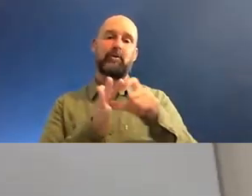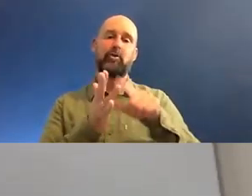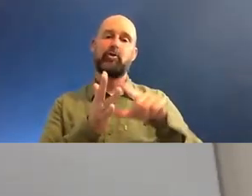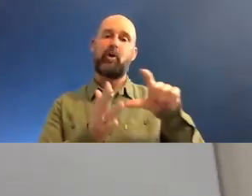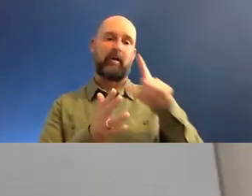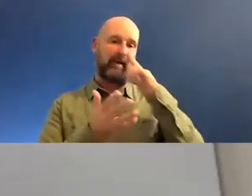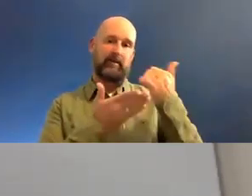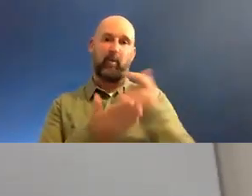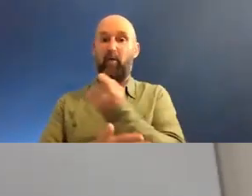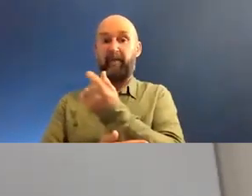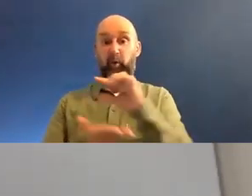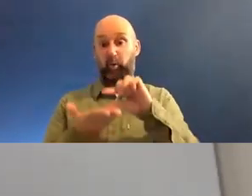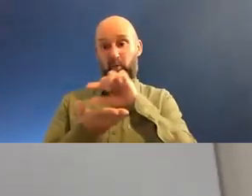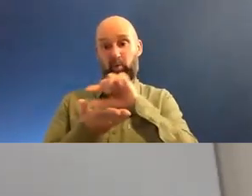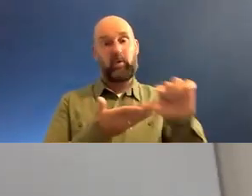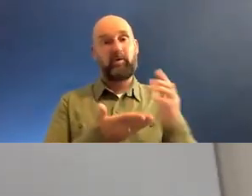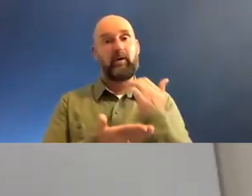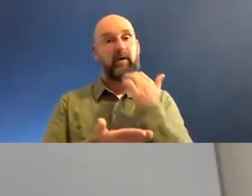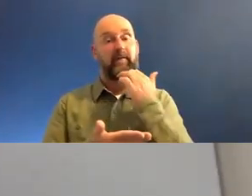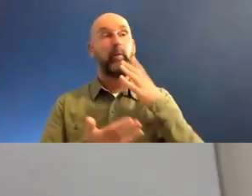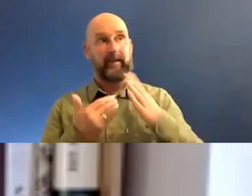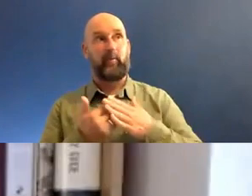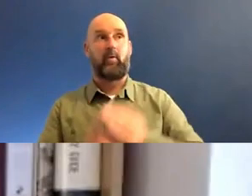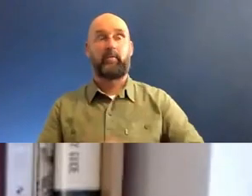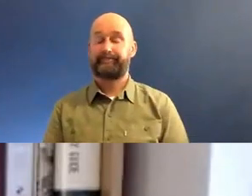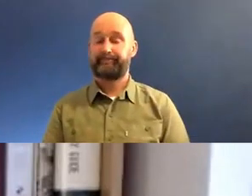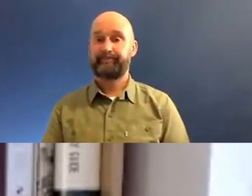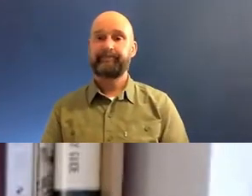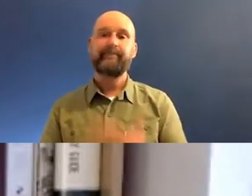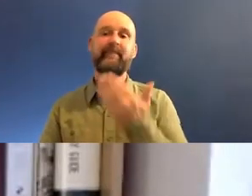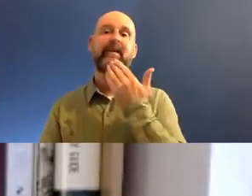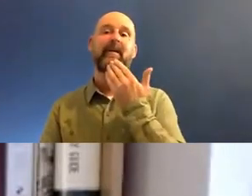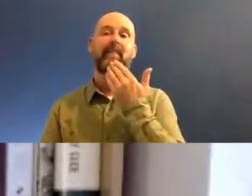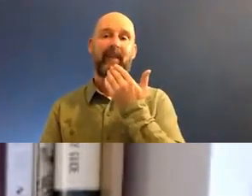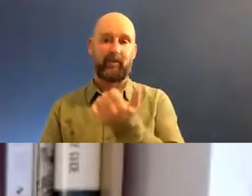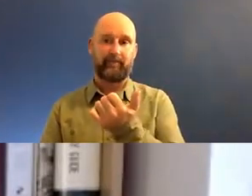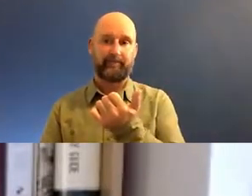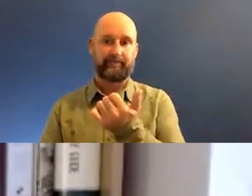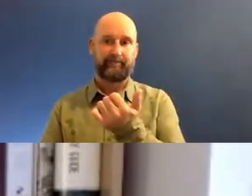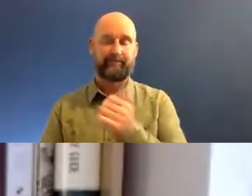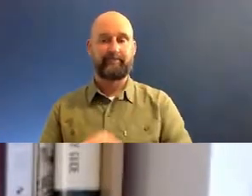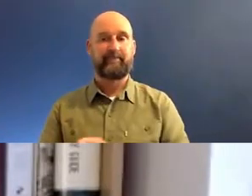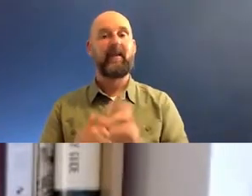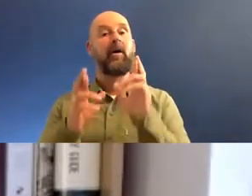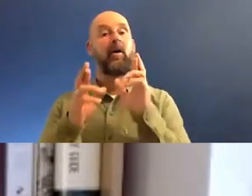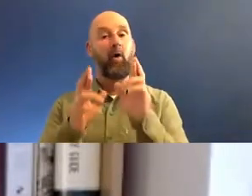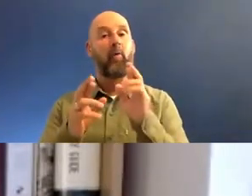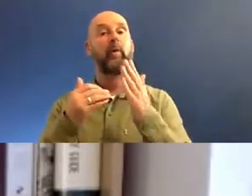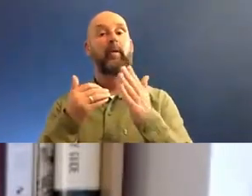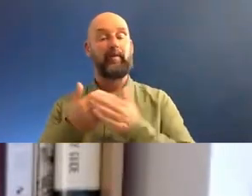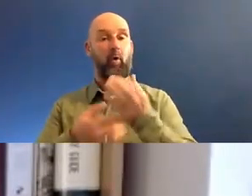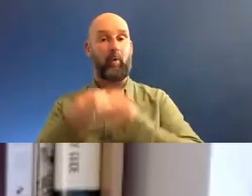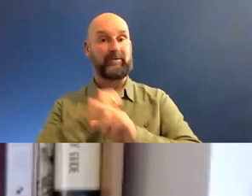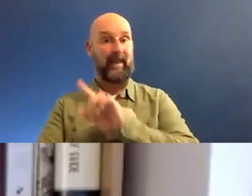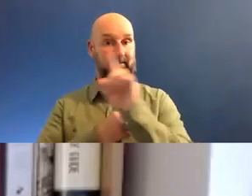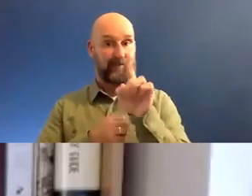very few people, uh, and nowhere near as many as need it. Okay. Okay. Thank you for that. We, I, we will, I'm, I hope we'll have more questions for you anyway.